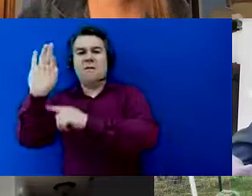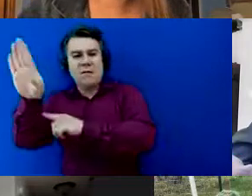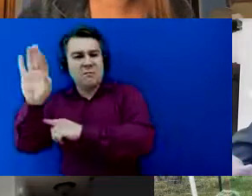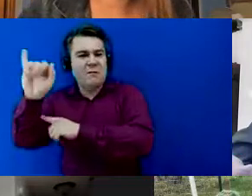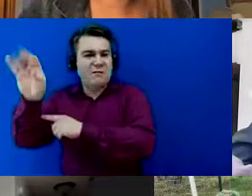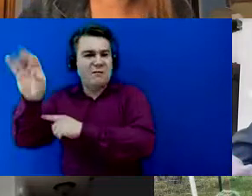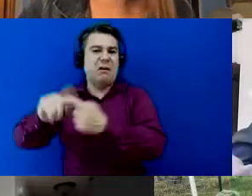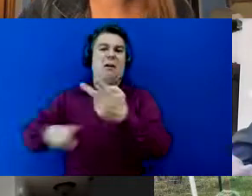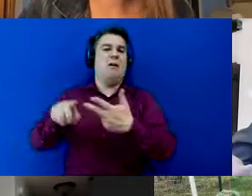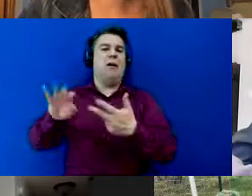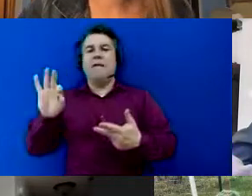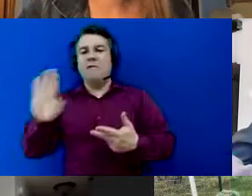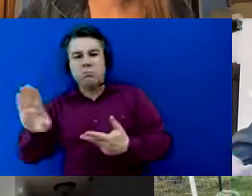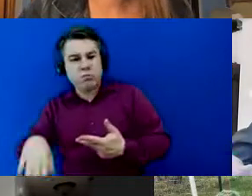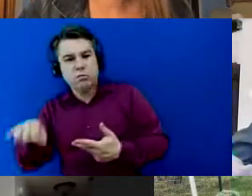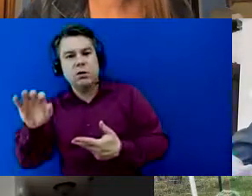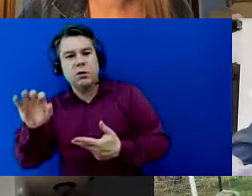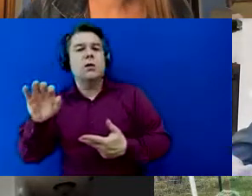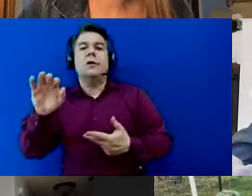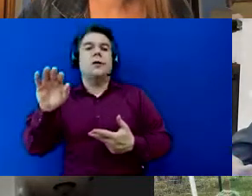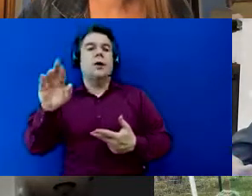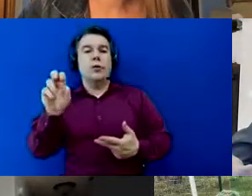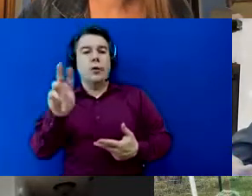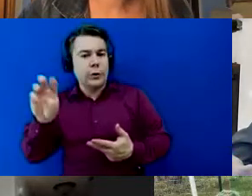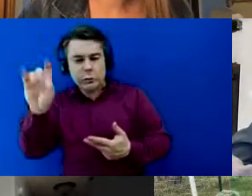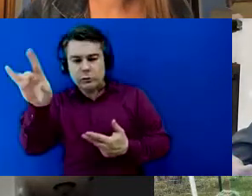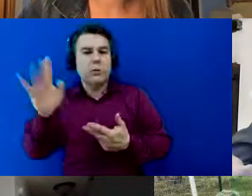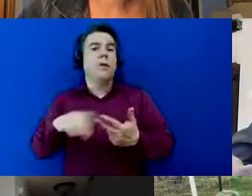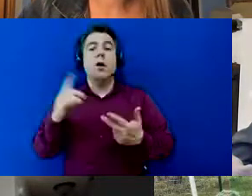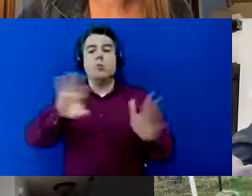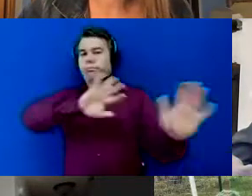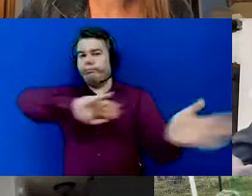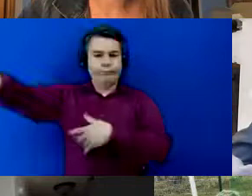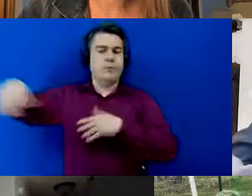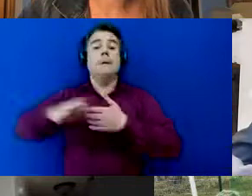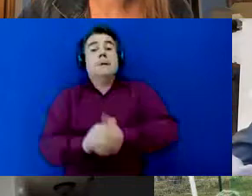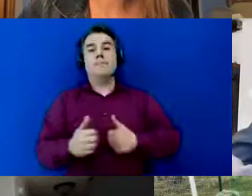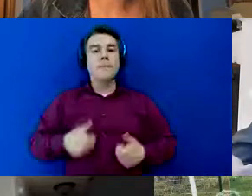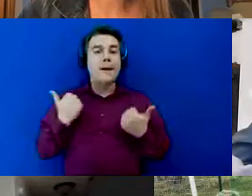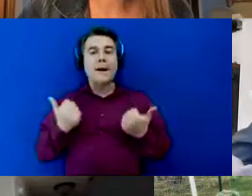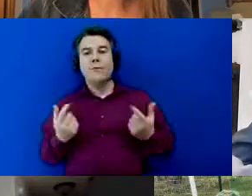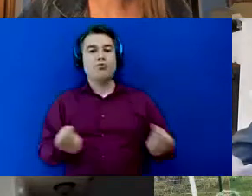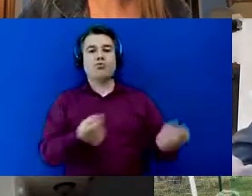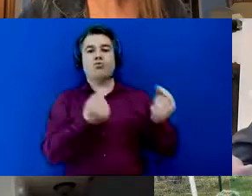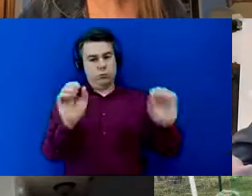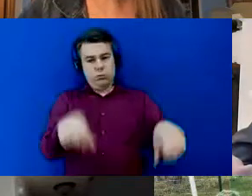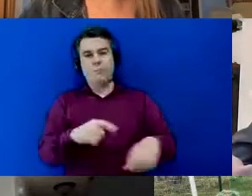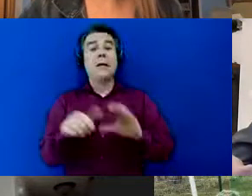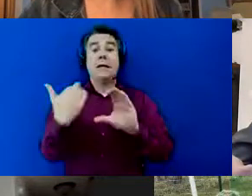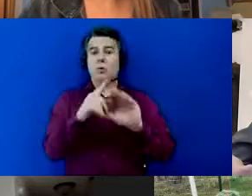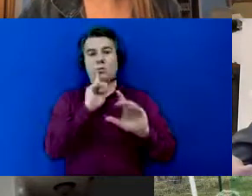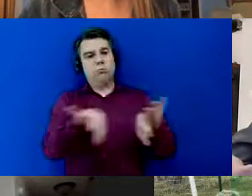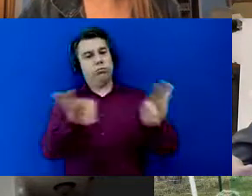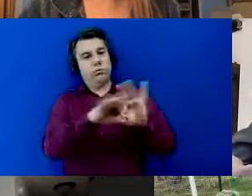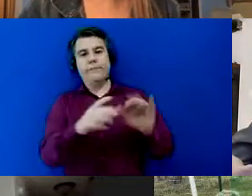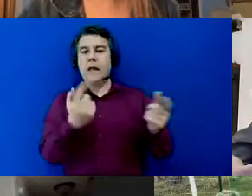and work your IPA or do what you need to do so email super important it has all the things that's happening we've got